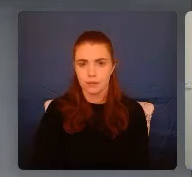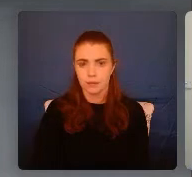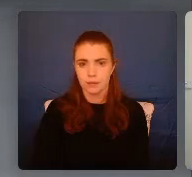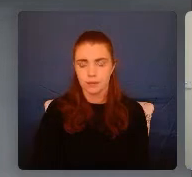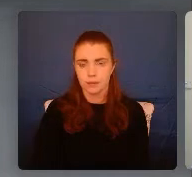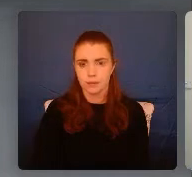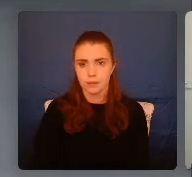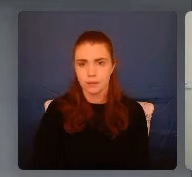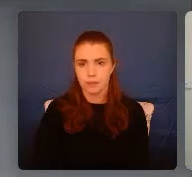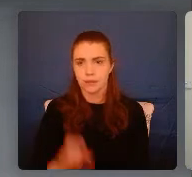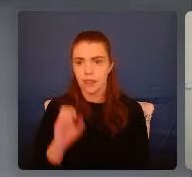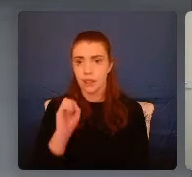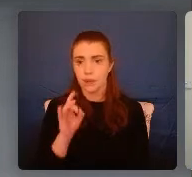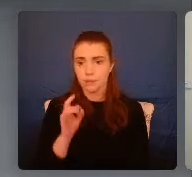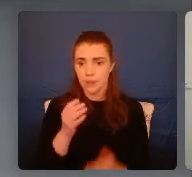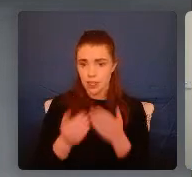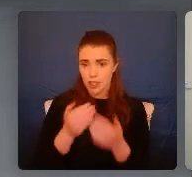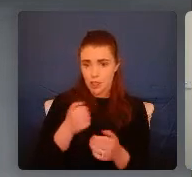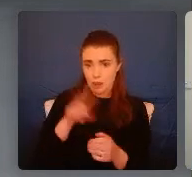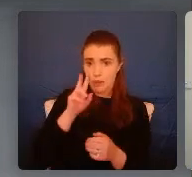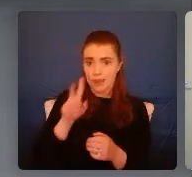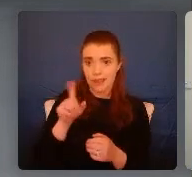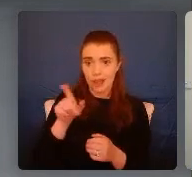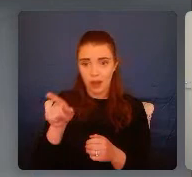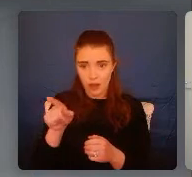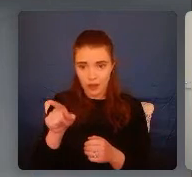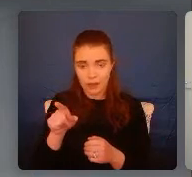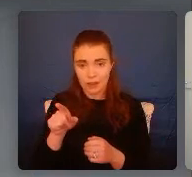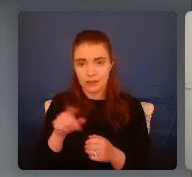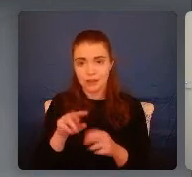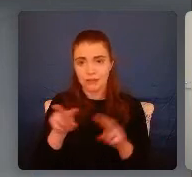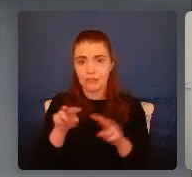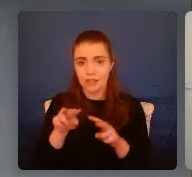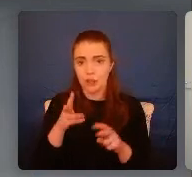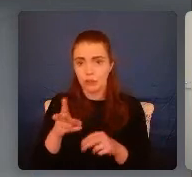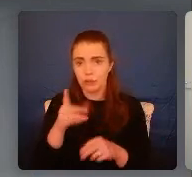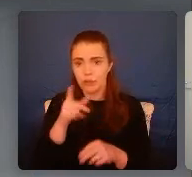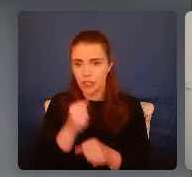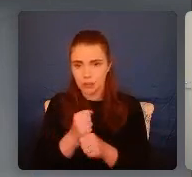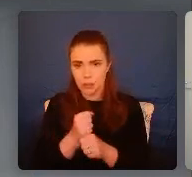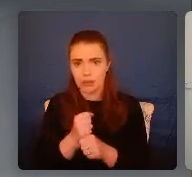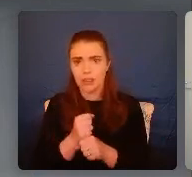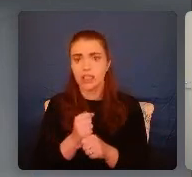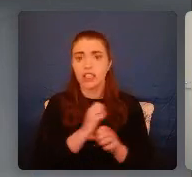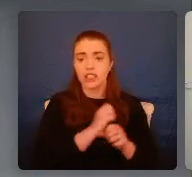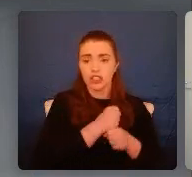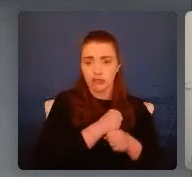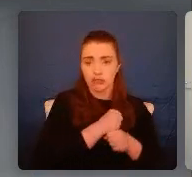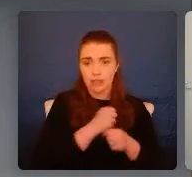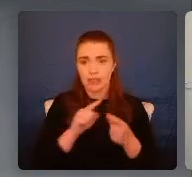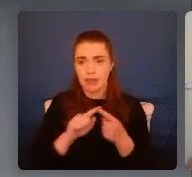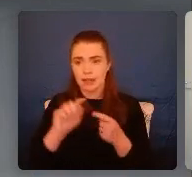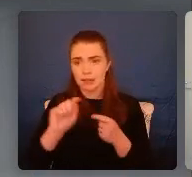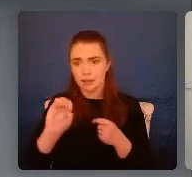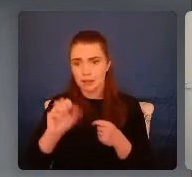So what we're seeing there, we're going talk a little bit more about, is that stress and toxic stress is not just about one big